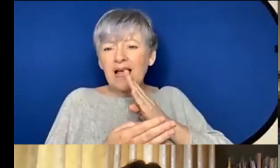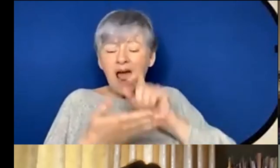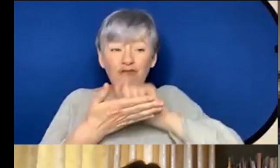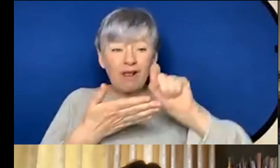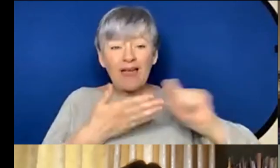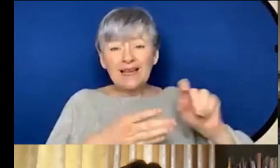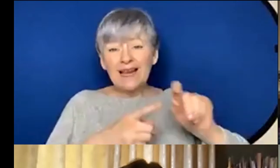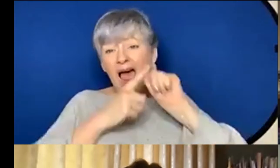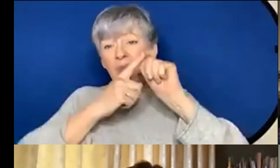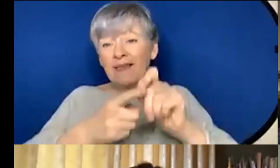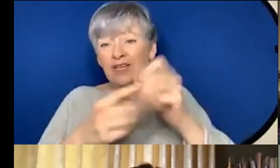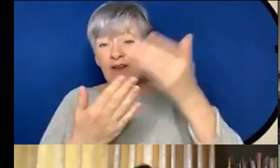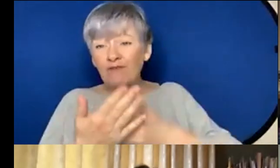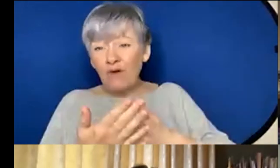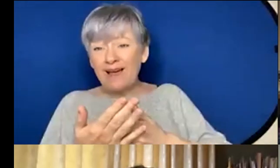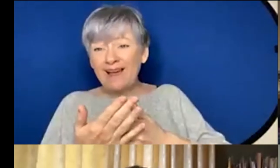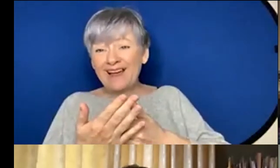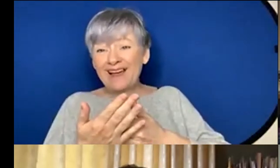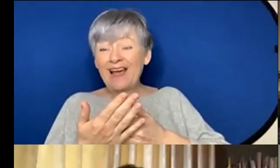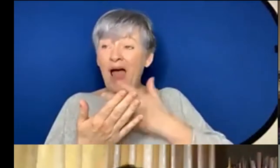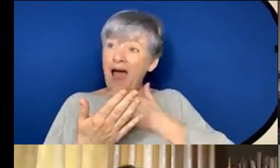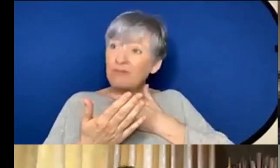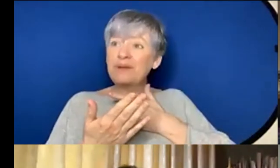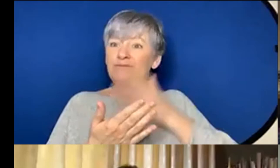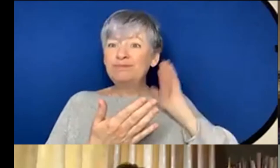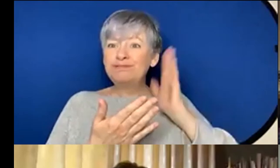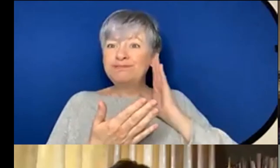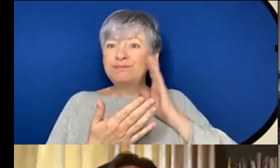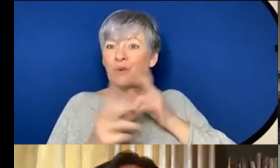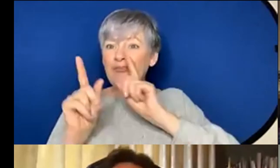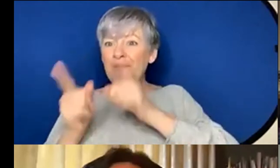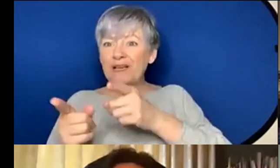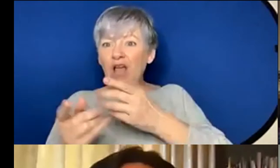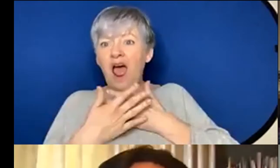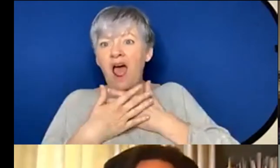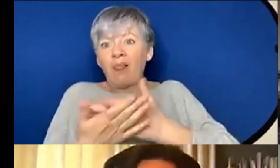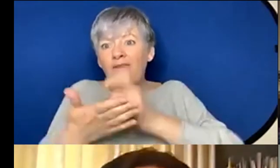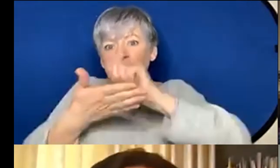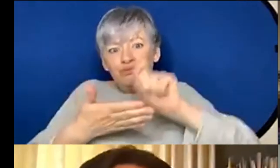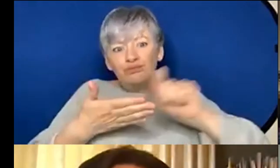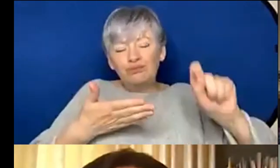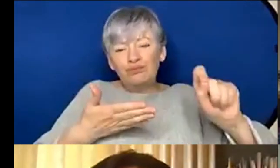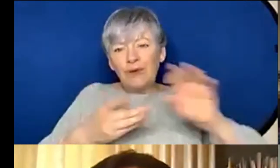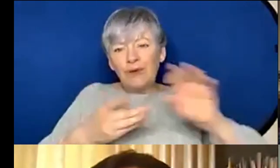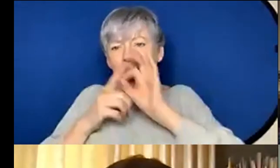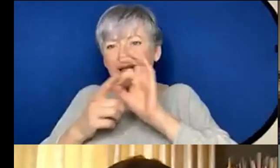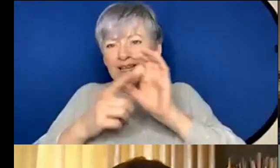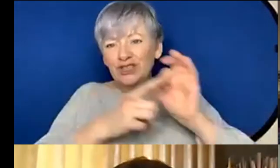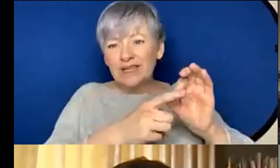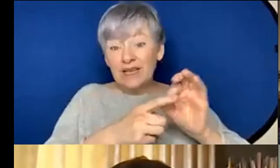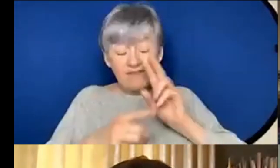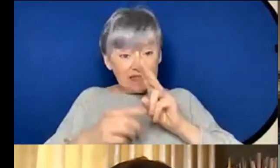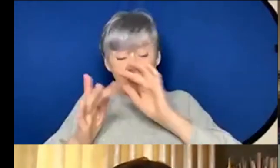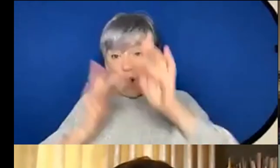forms um I think I've only been so fortunate with commissions because I just love writing application forms if you see something online I'm just